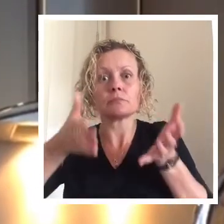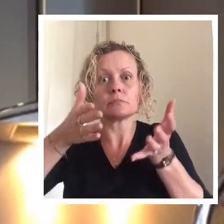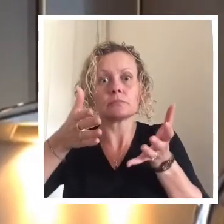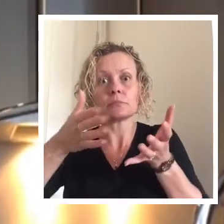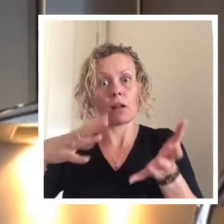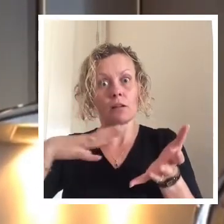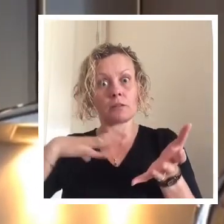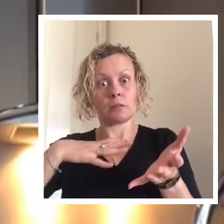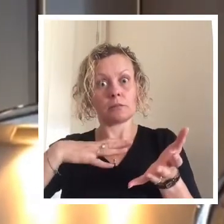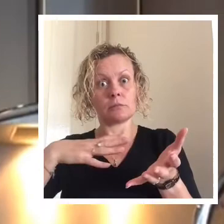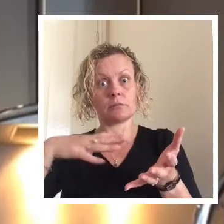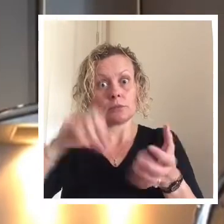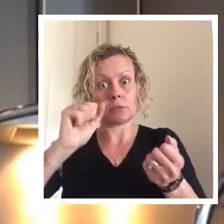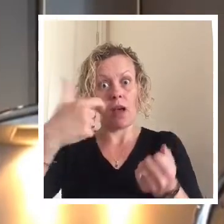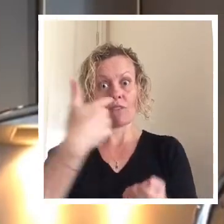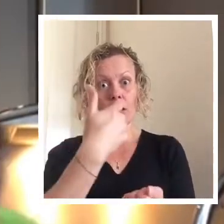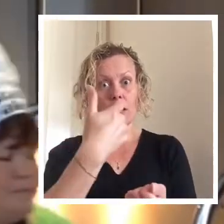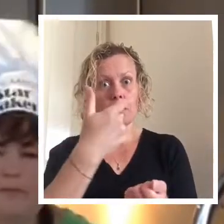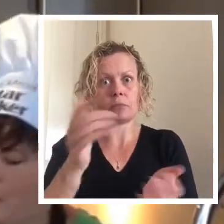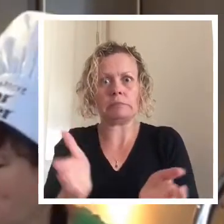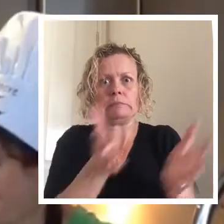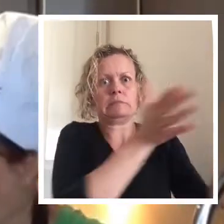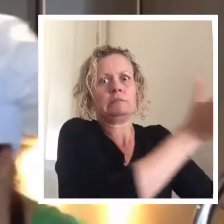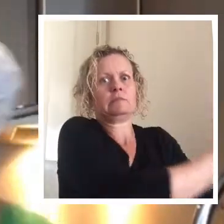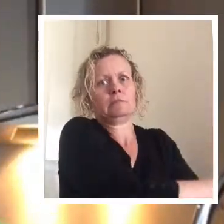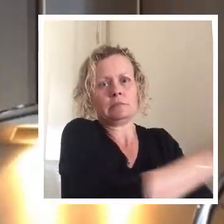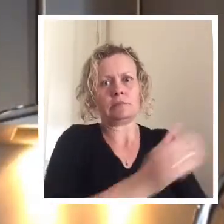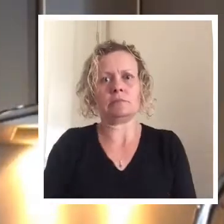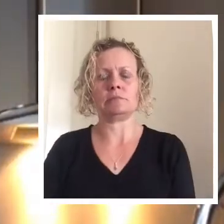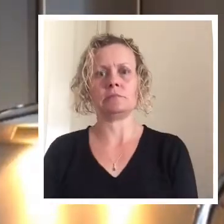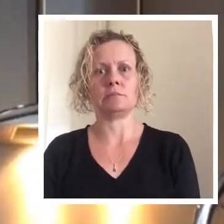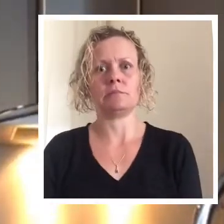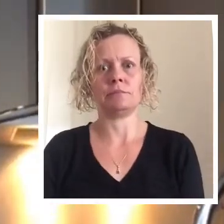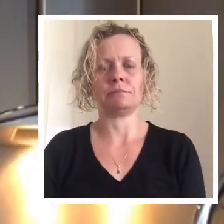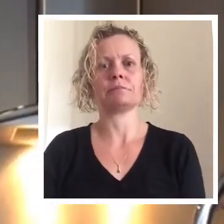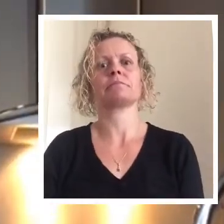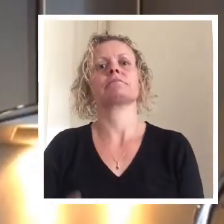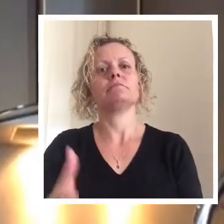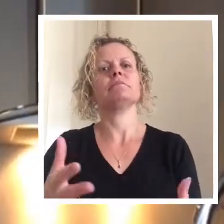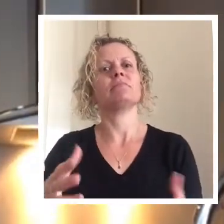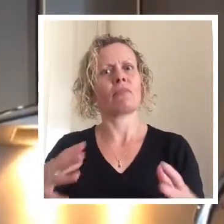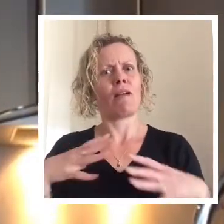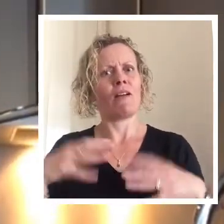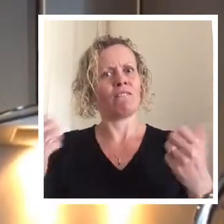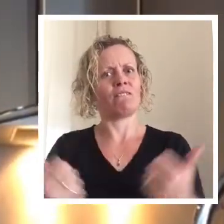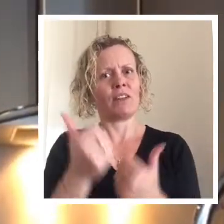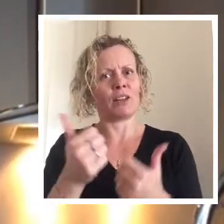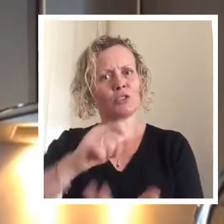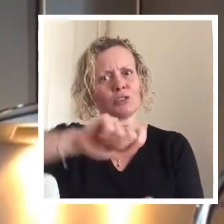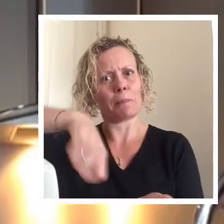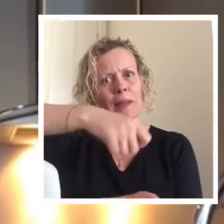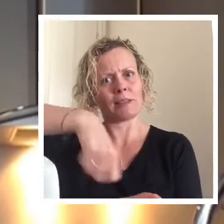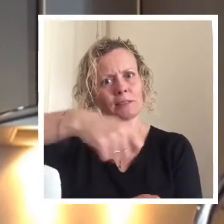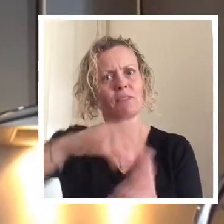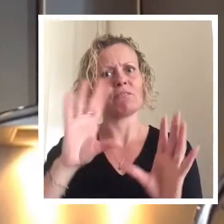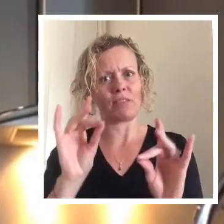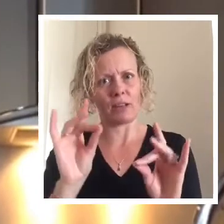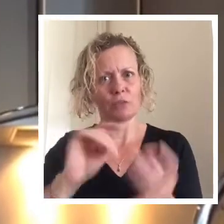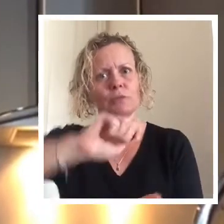We'll in for a couple So